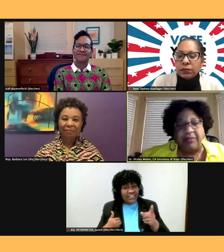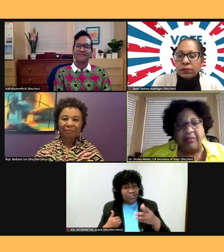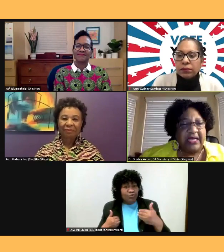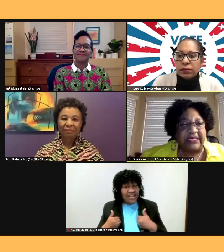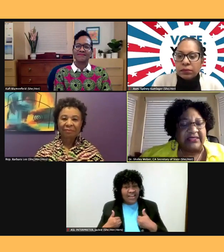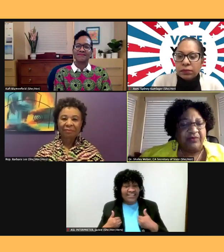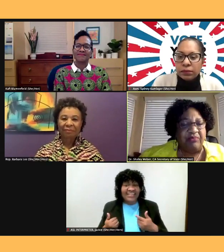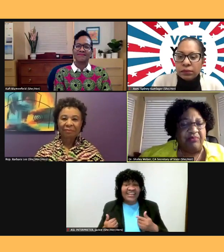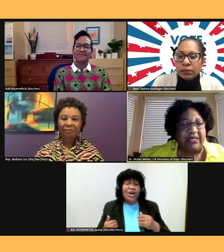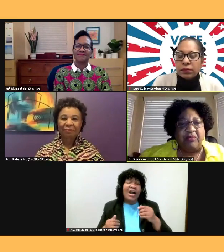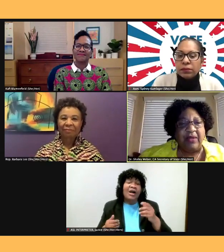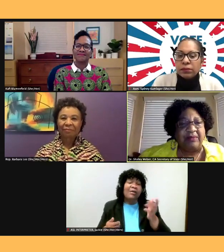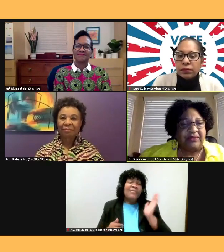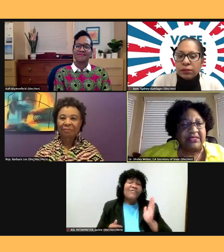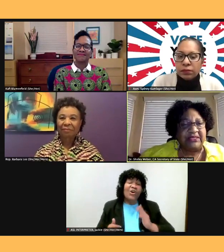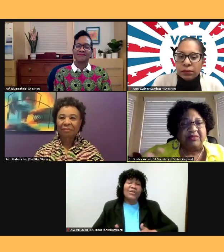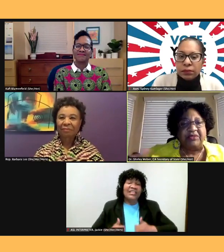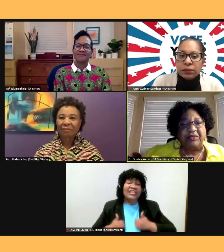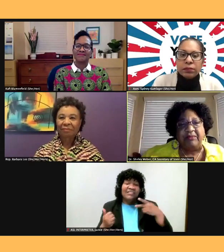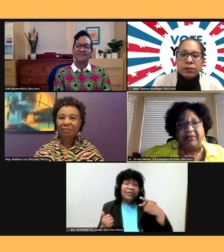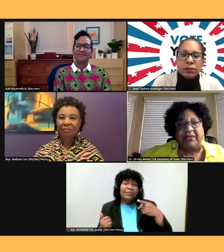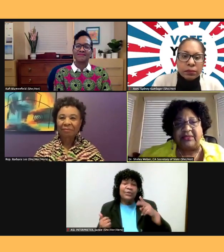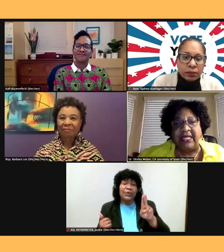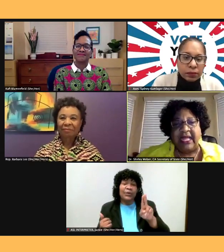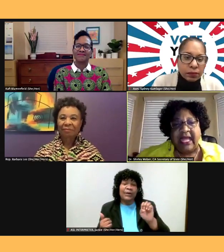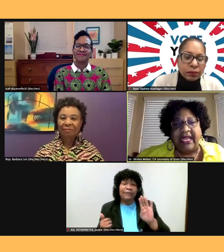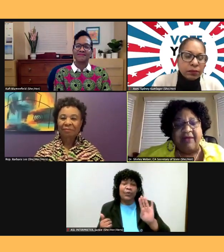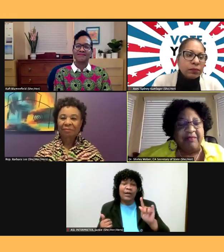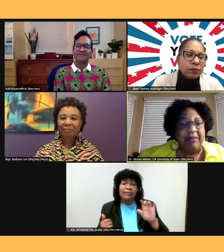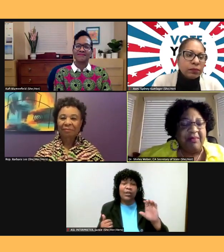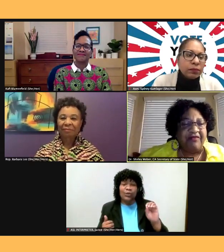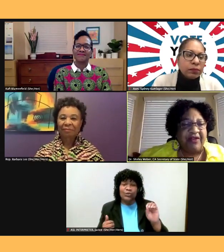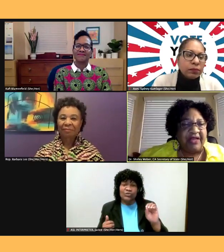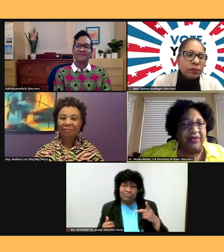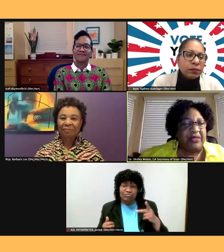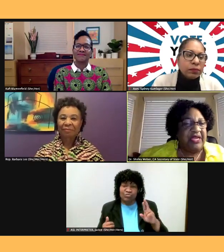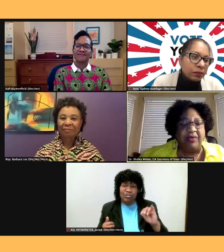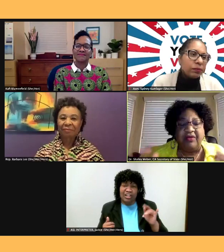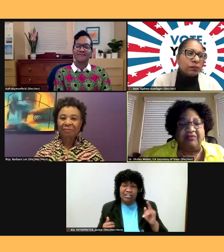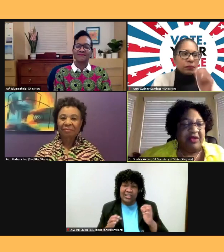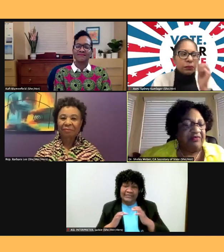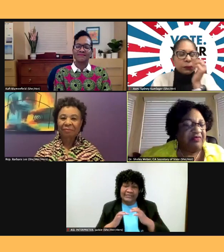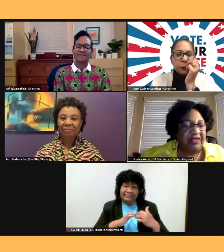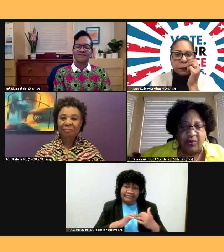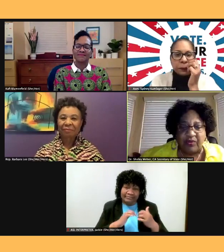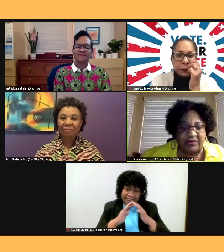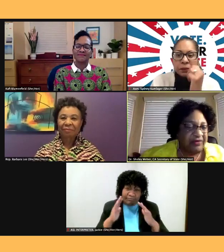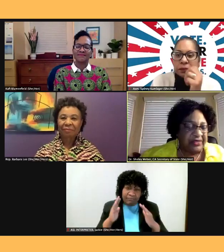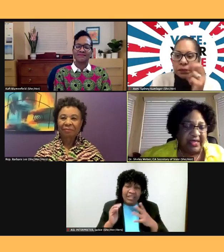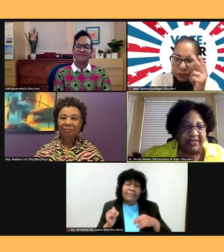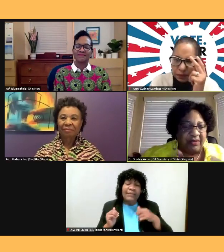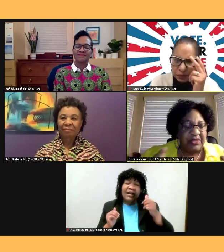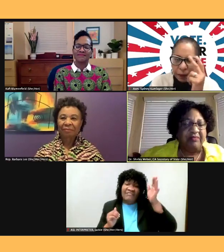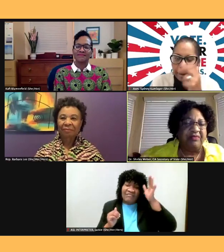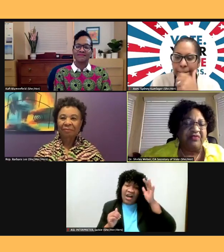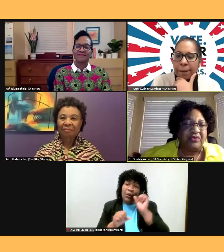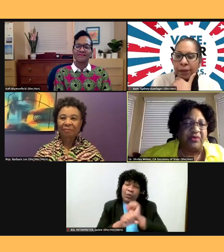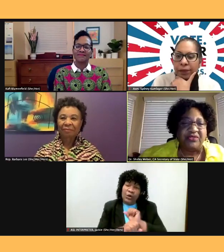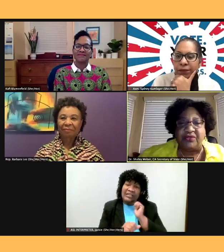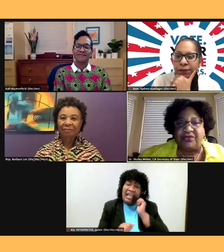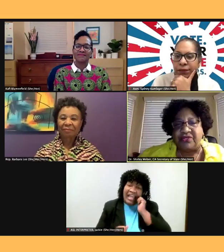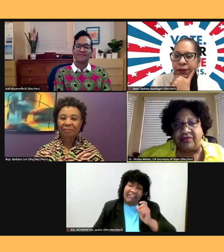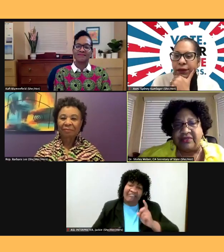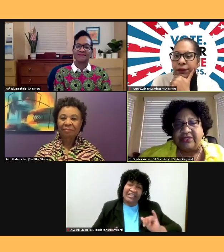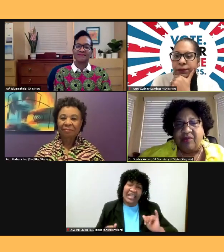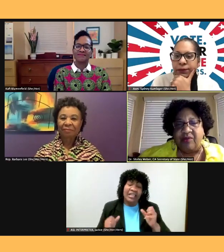one point in the Pueblos, they just built the Pueblos. And I remember my father, there were a number of my father worked every day, but there were a number of folks who want social services on